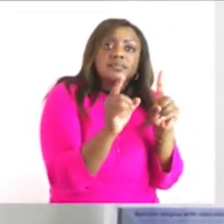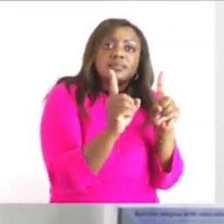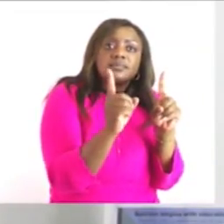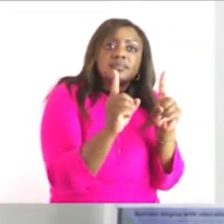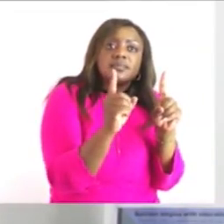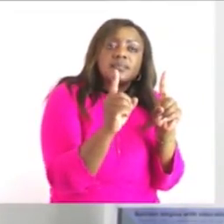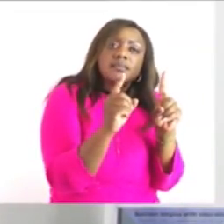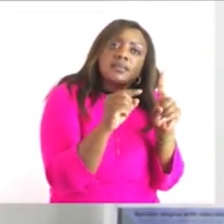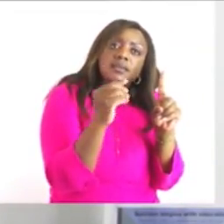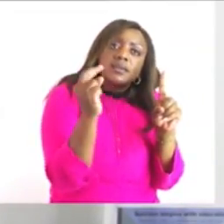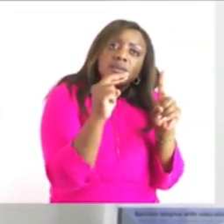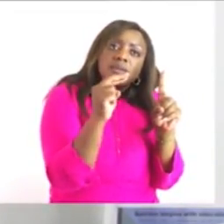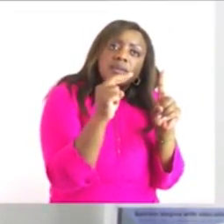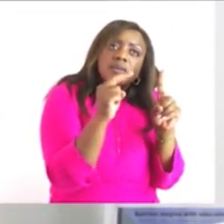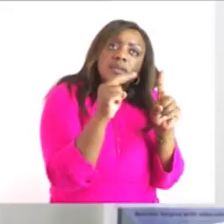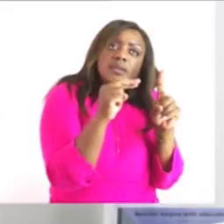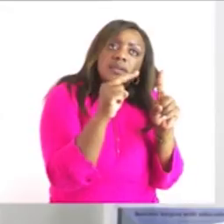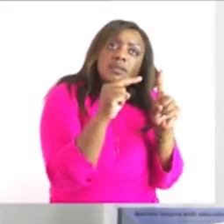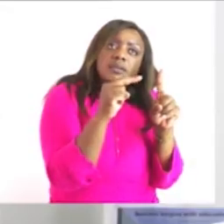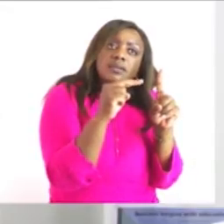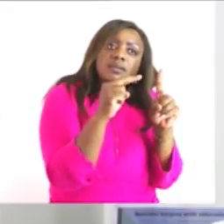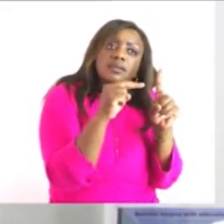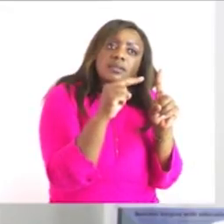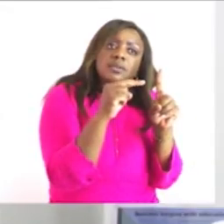it's moving still